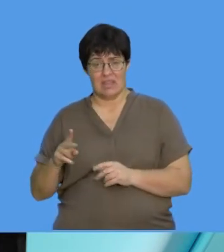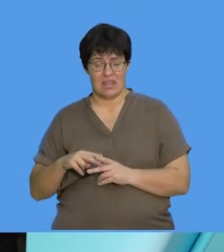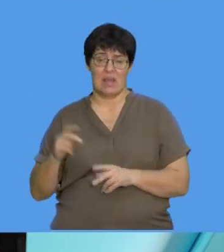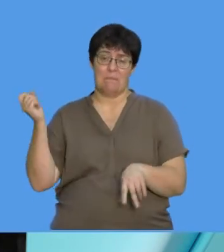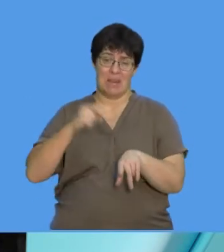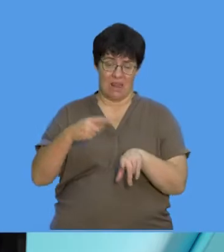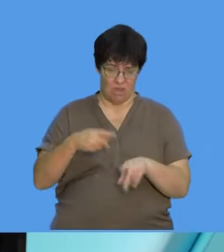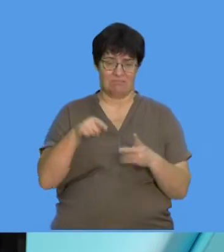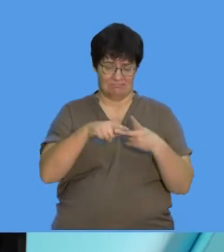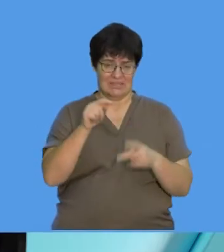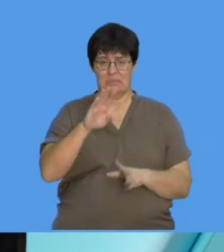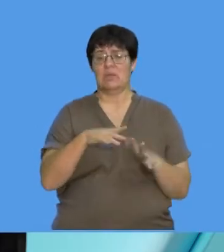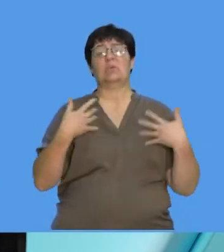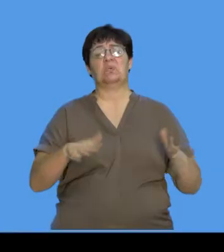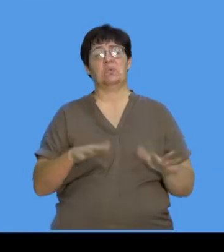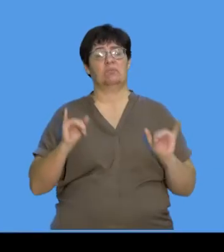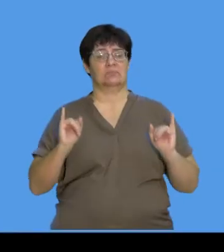and malaria in our country.